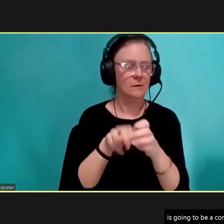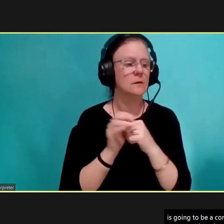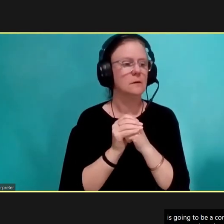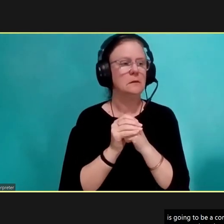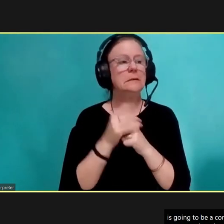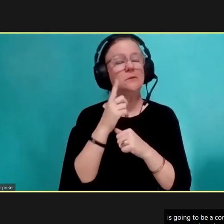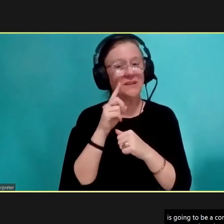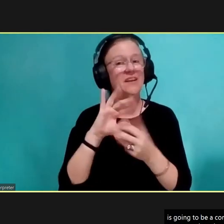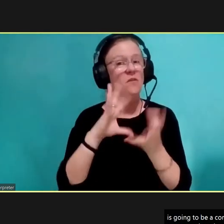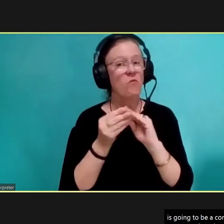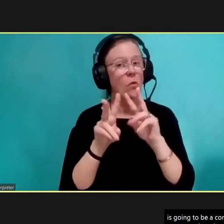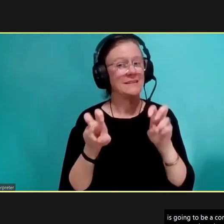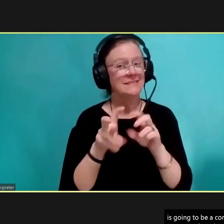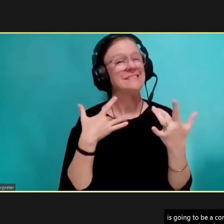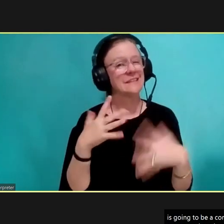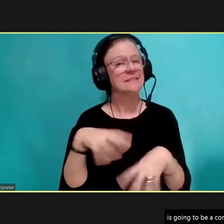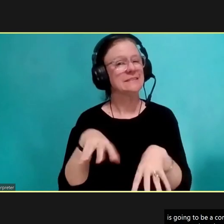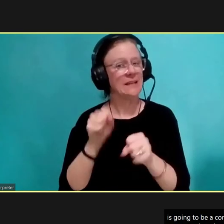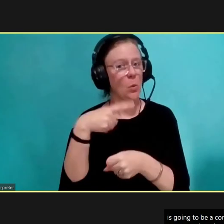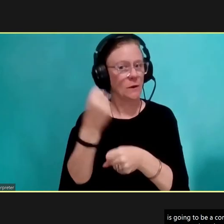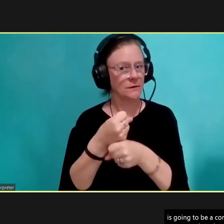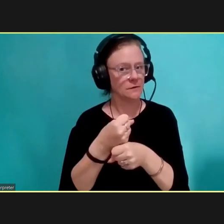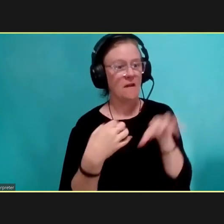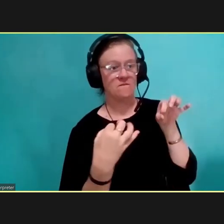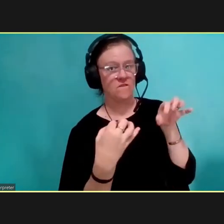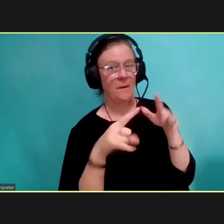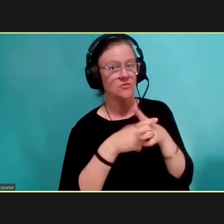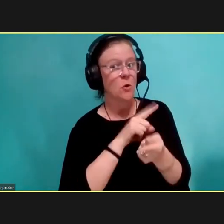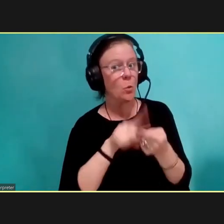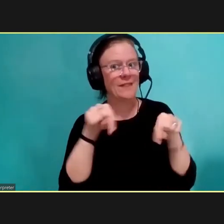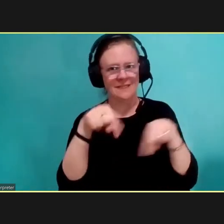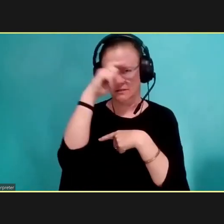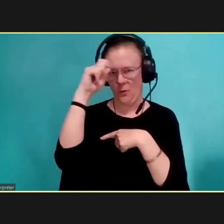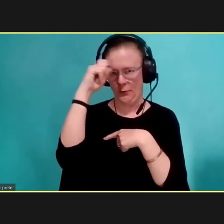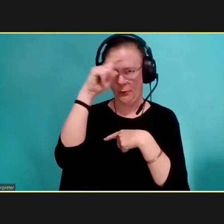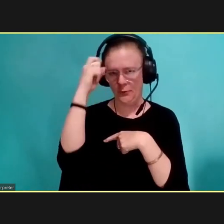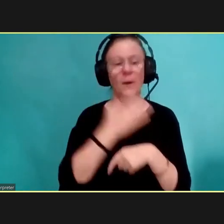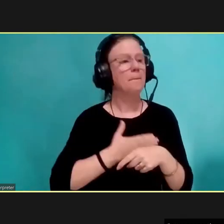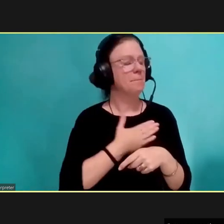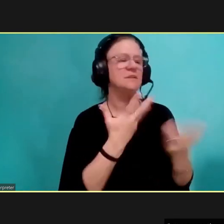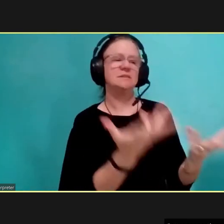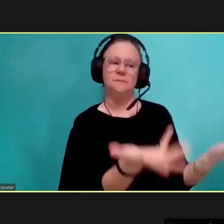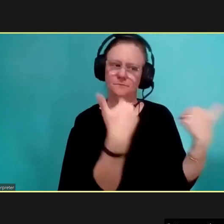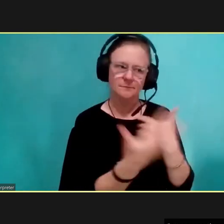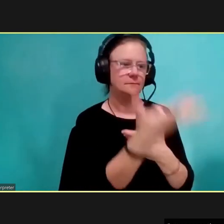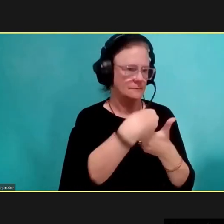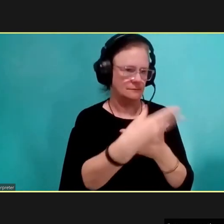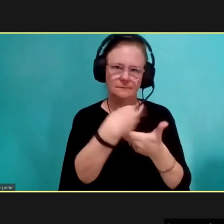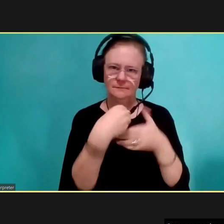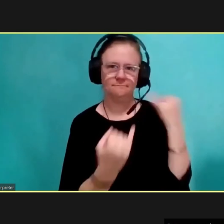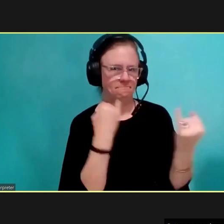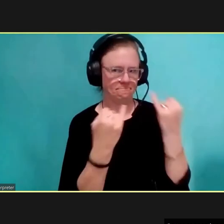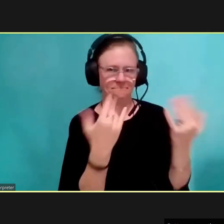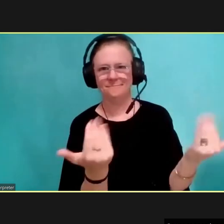a year to complete. The community input for this will begin this summer, and we encourage everyone to be involved and provide your ideas.